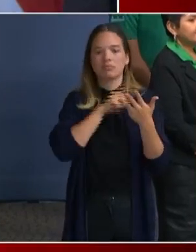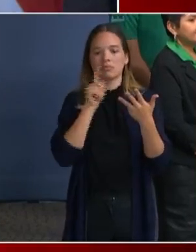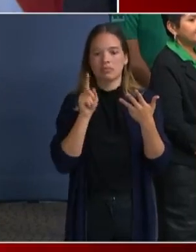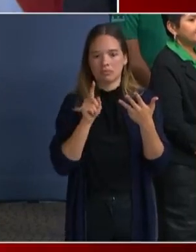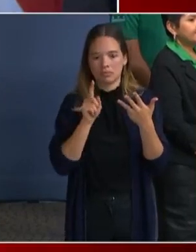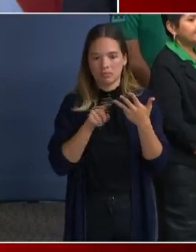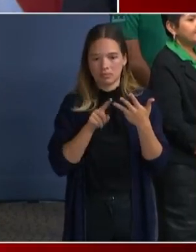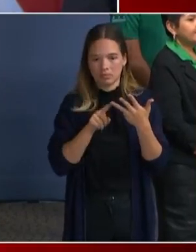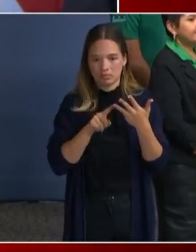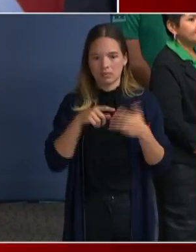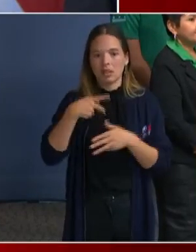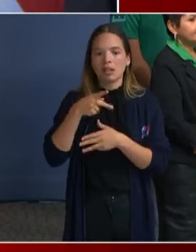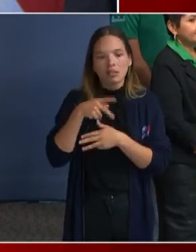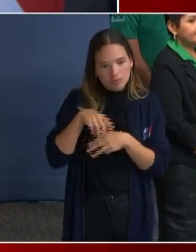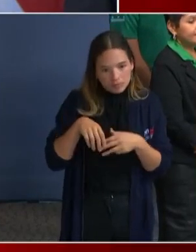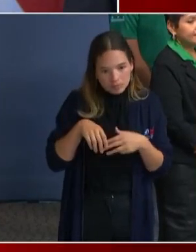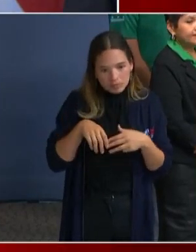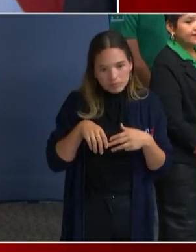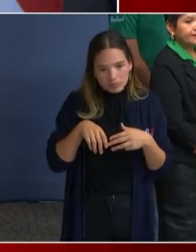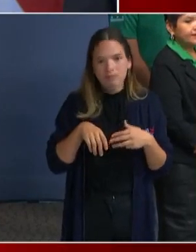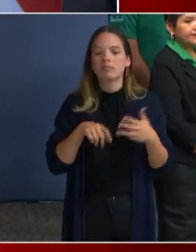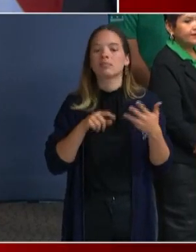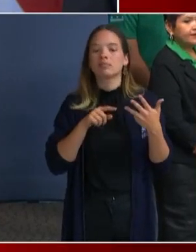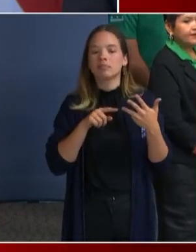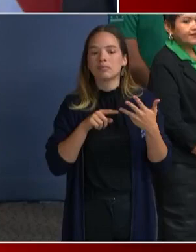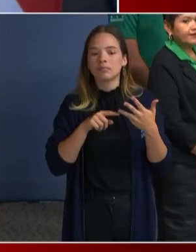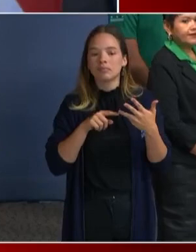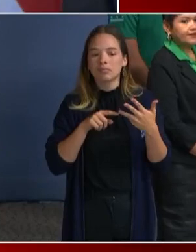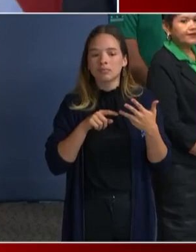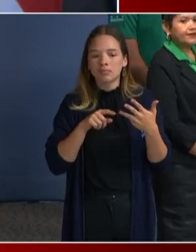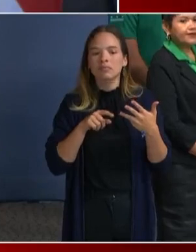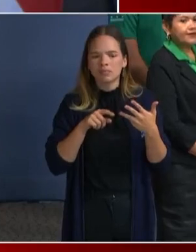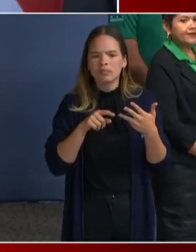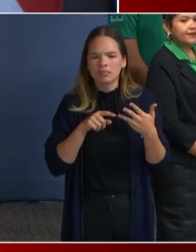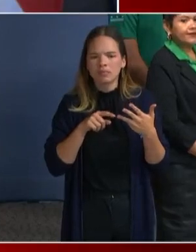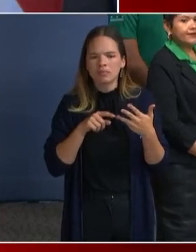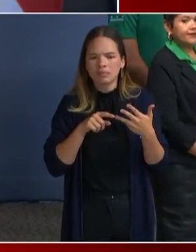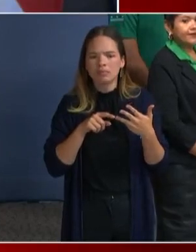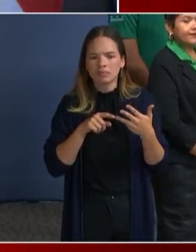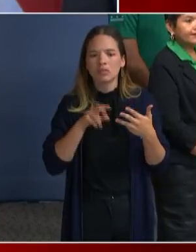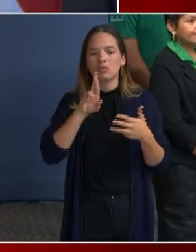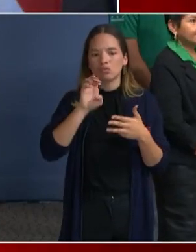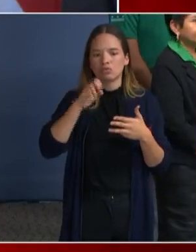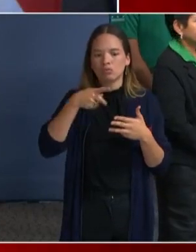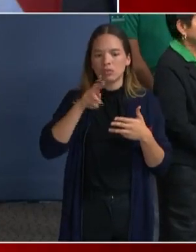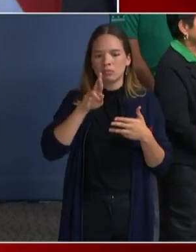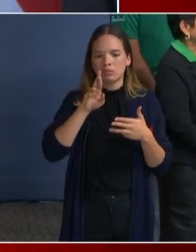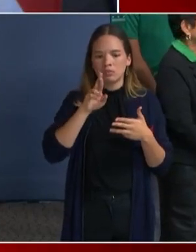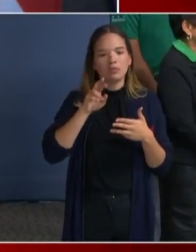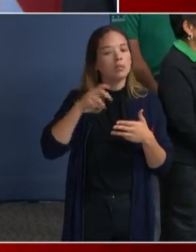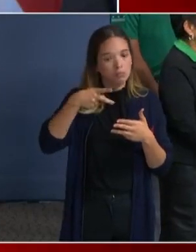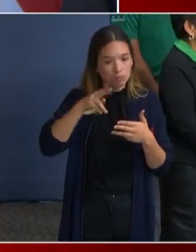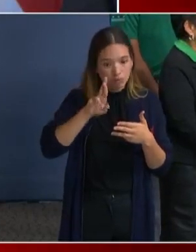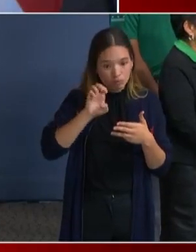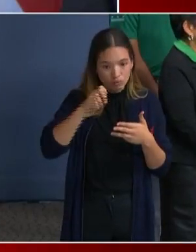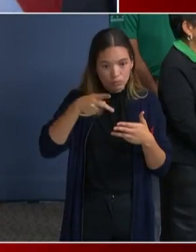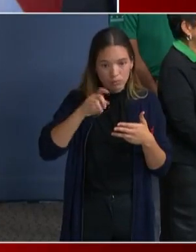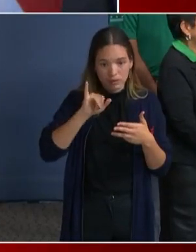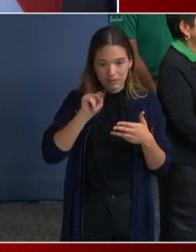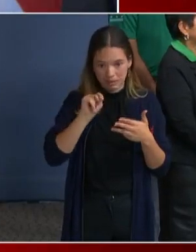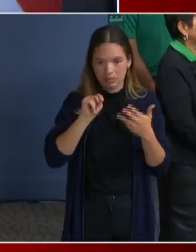and isolation. And today the mayor has finished responding by taking action.